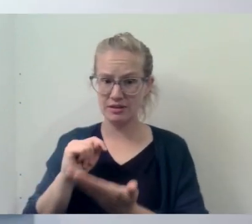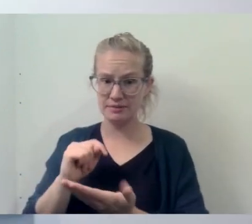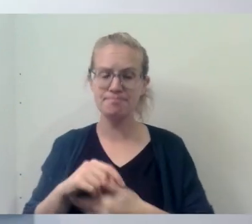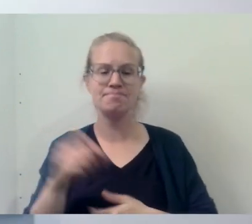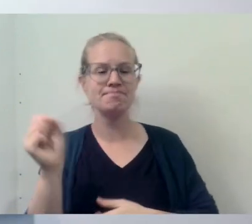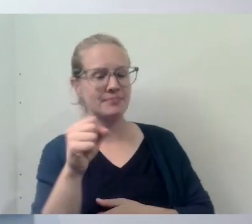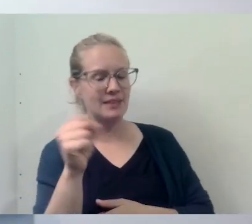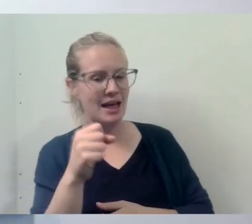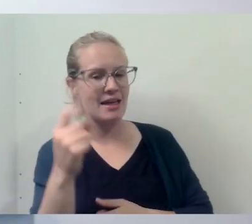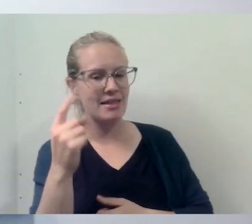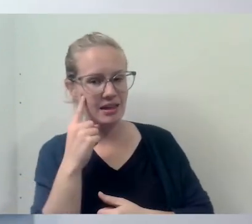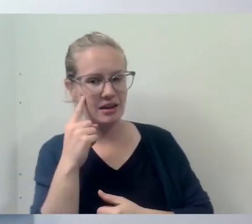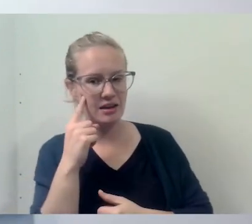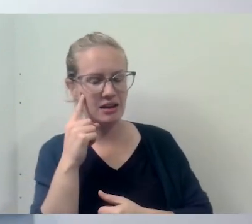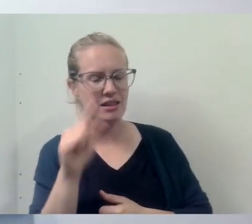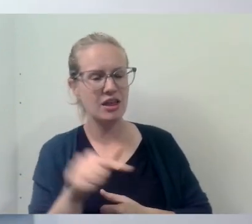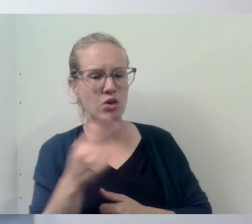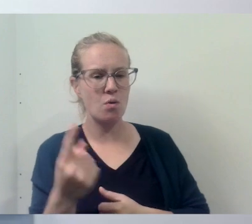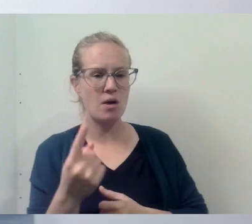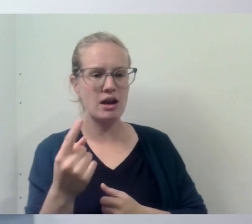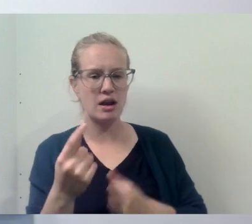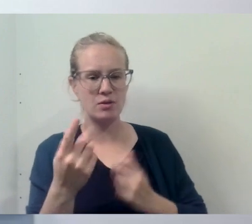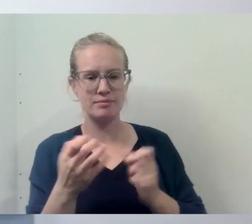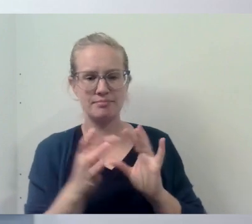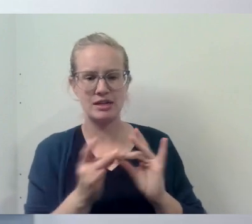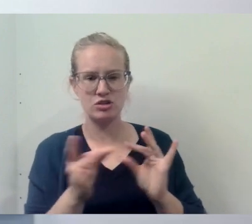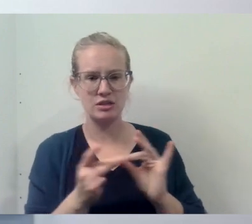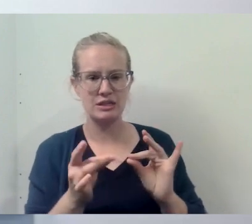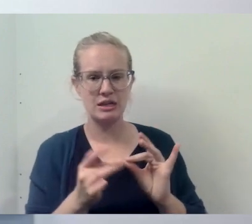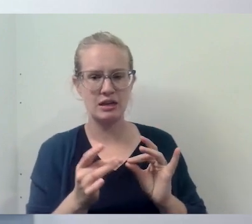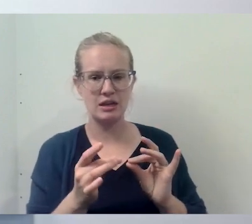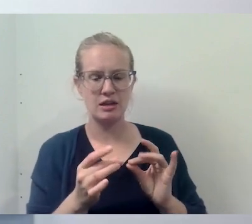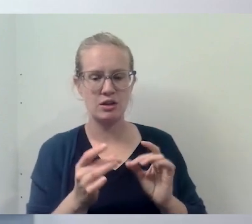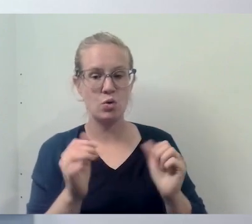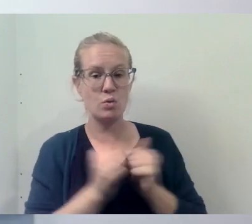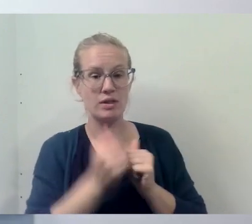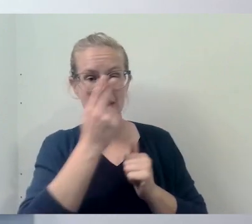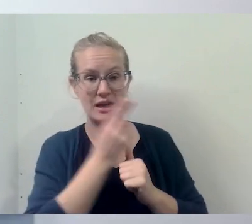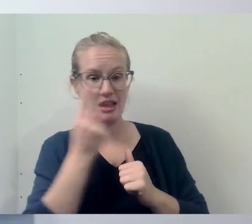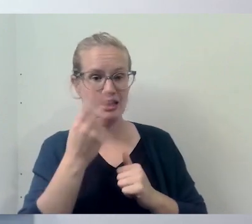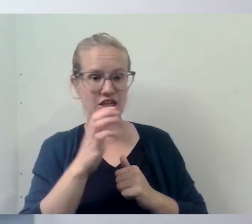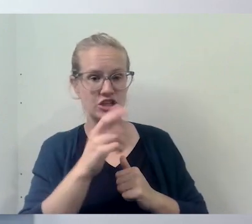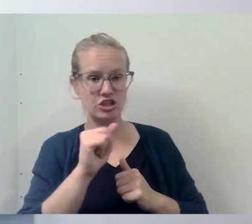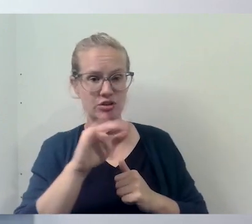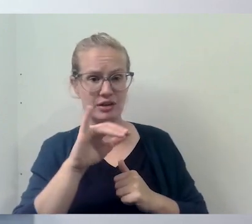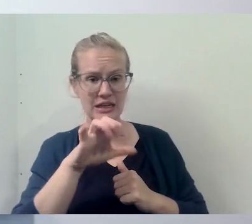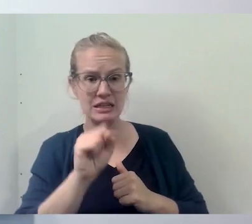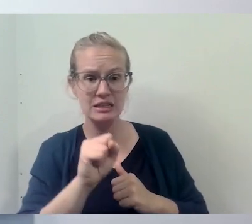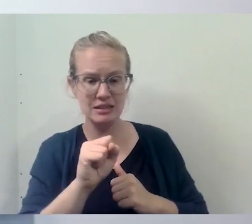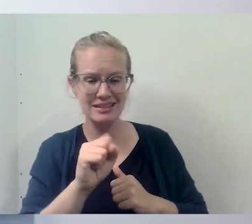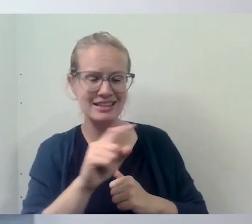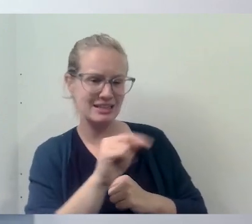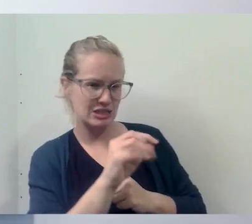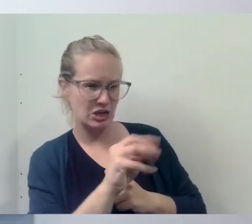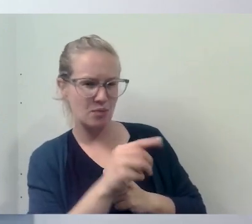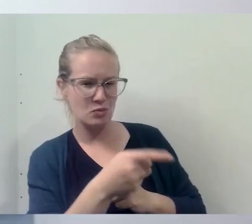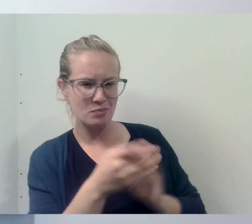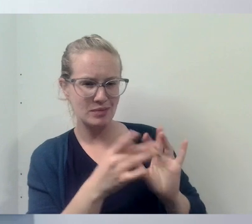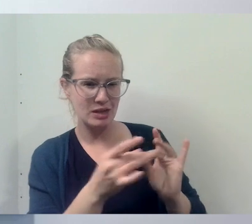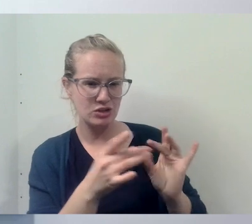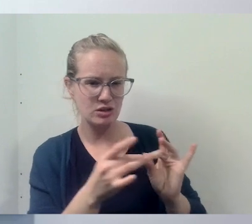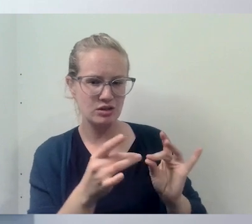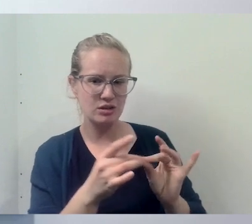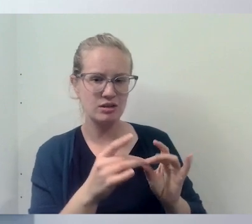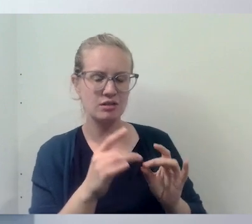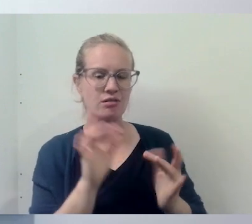yeah, I think the other one that I would like to talk about is the, with Catholic charities and Tom, you've already talked about